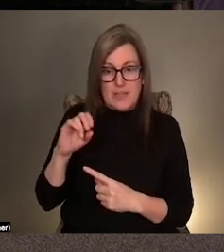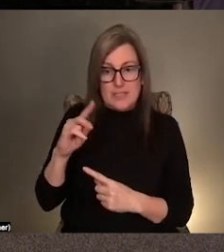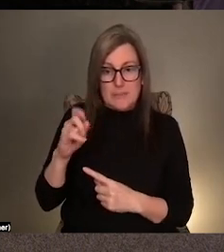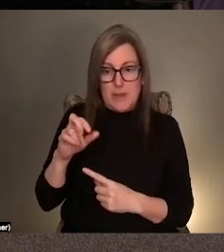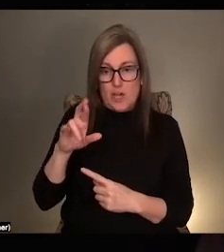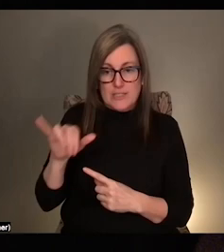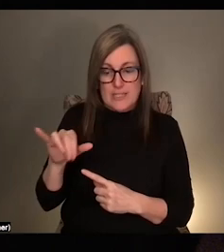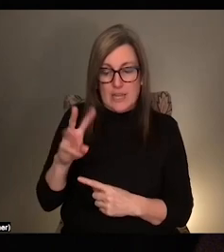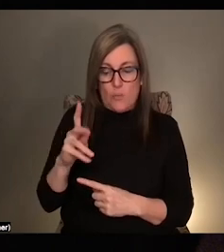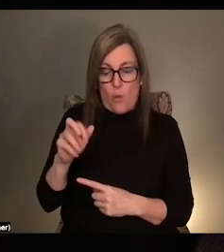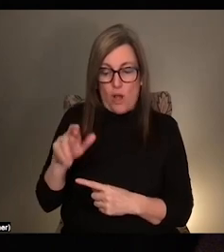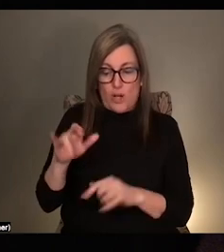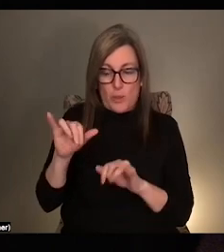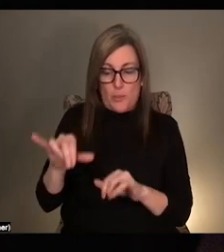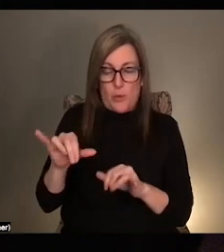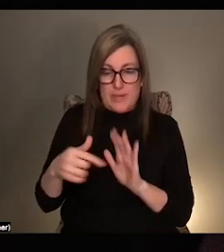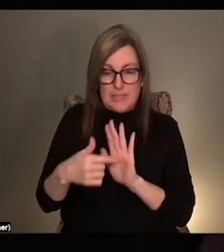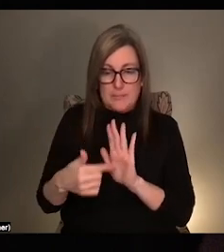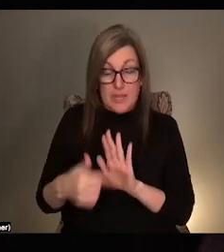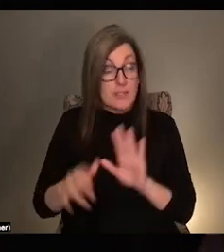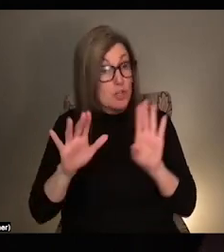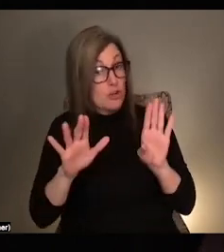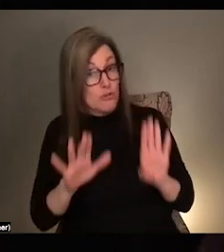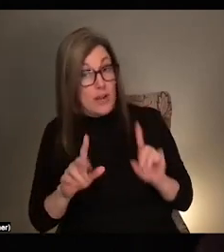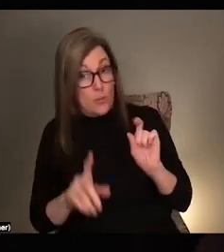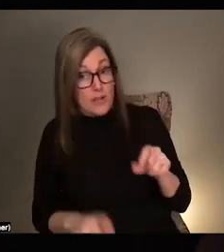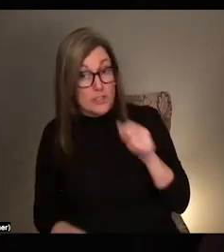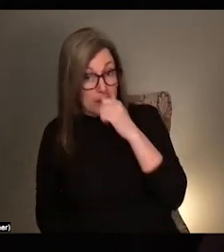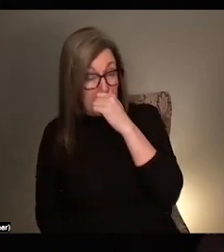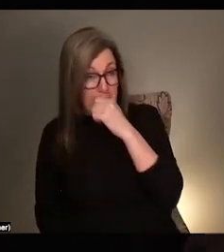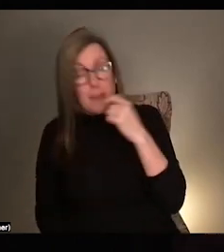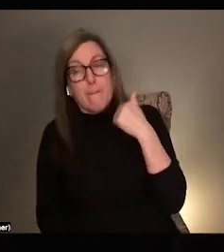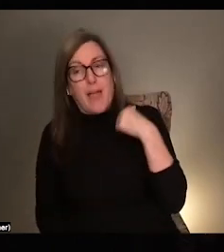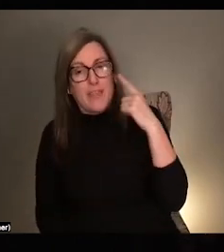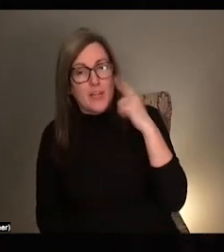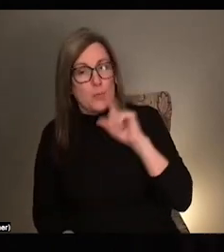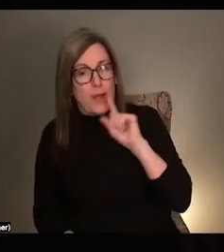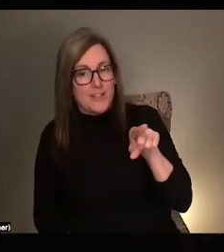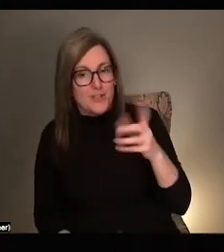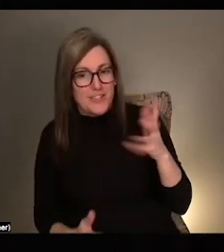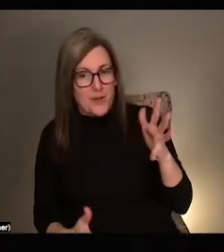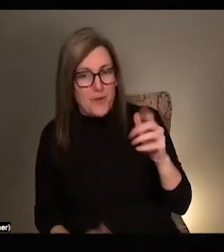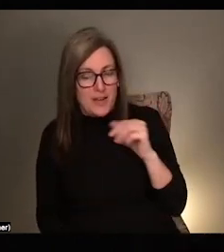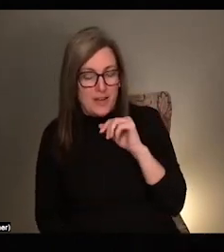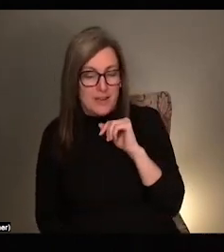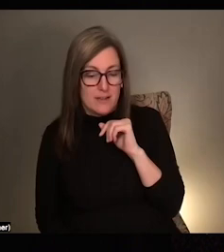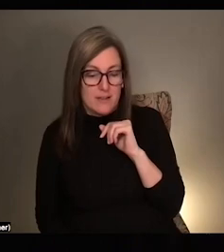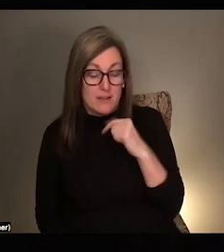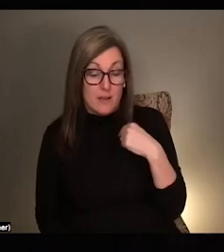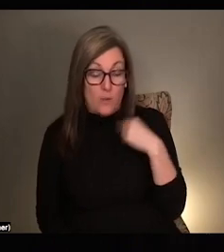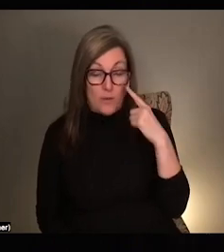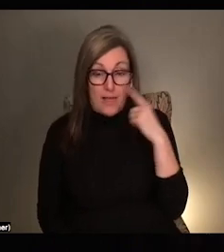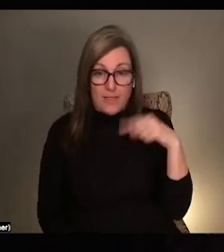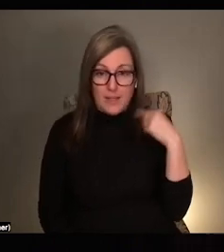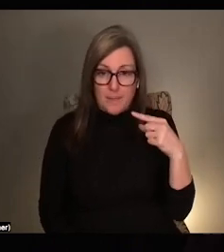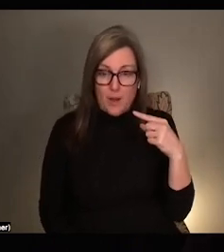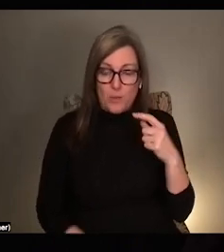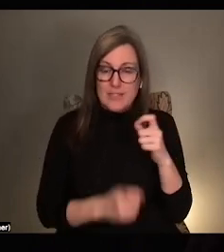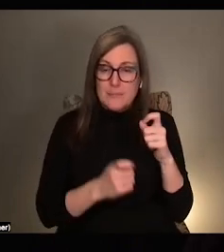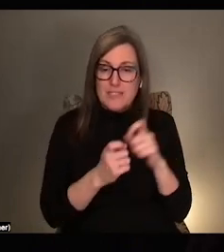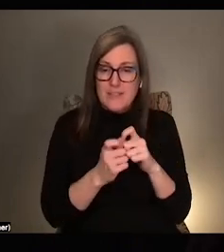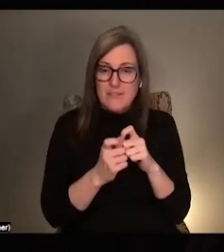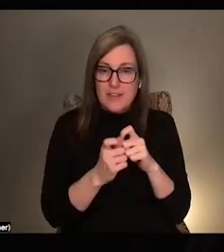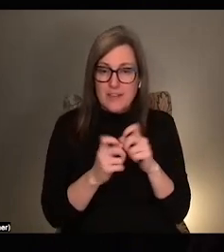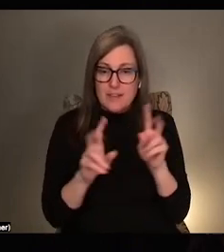Yeah, that's a great question. I mean, I think you kind of answered it. Like something I think a lot about is this like particular phrase that